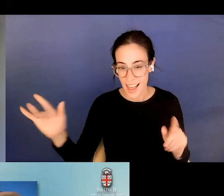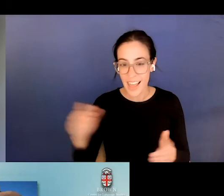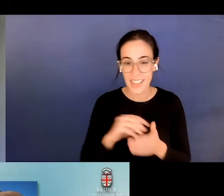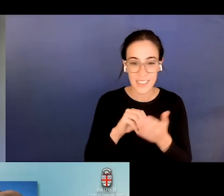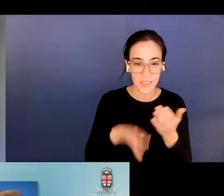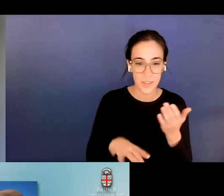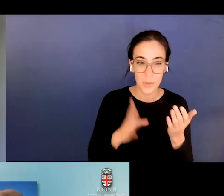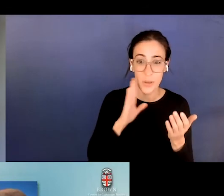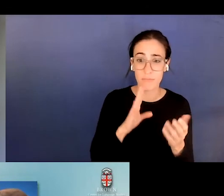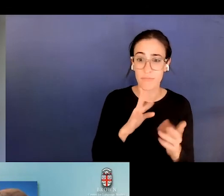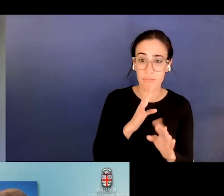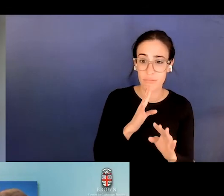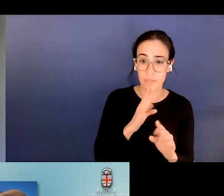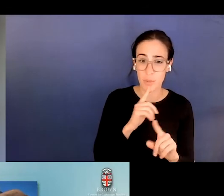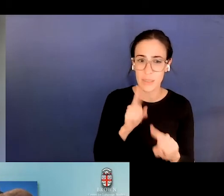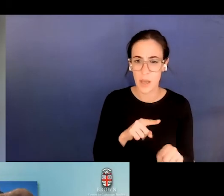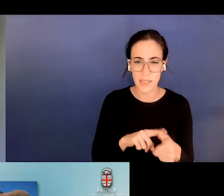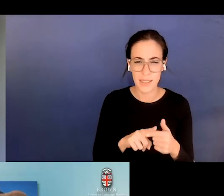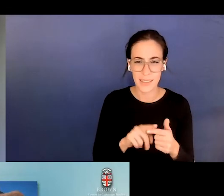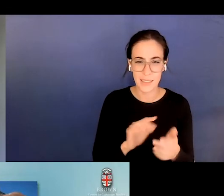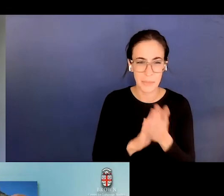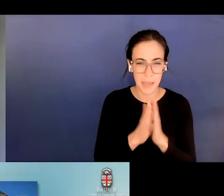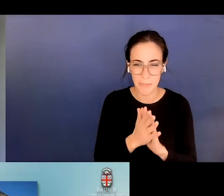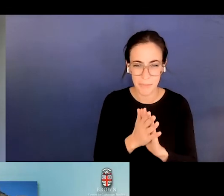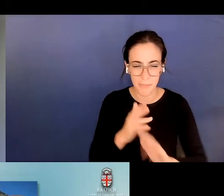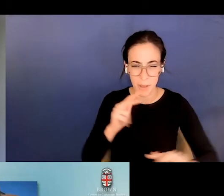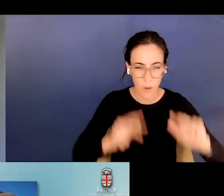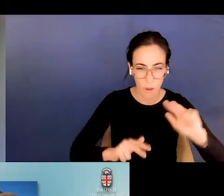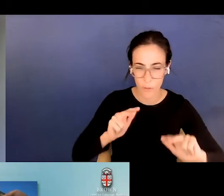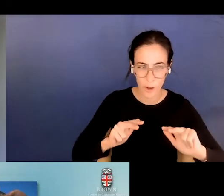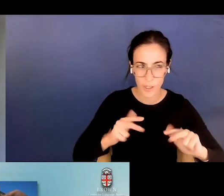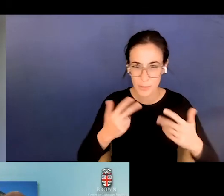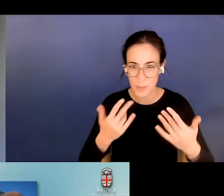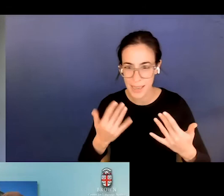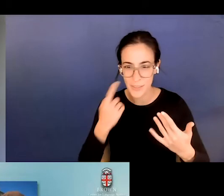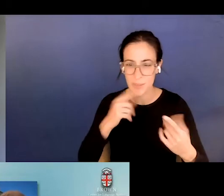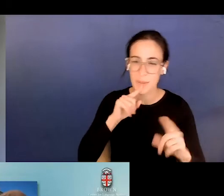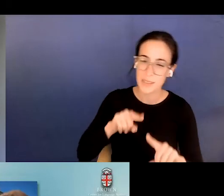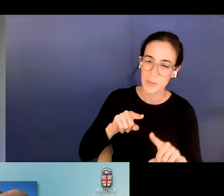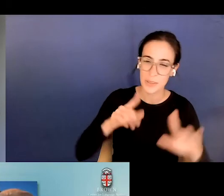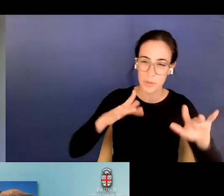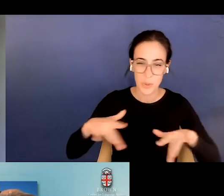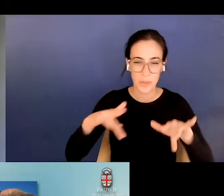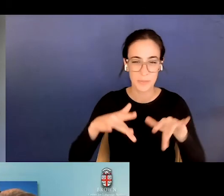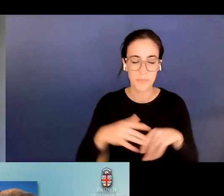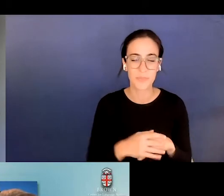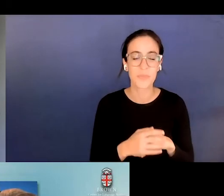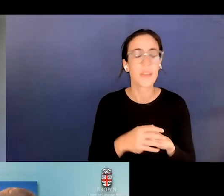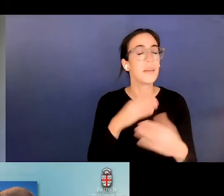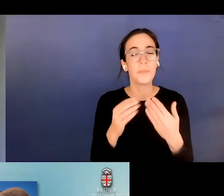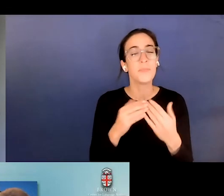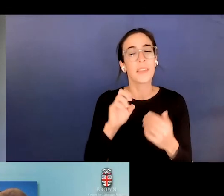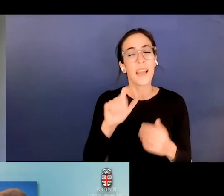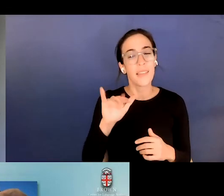answer. just became really awkward. Yeah. Um, Elvis. So I was thinking when I was listening to your, your, your talk about